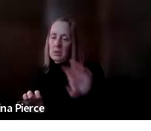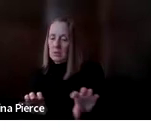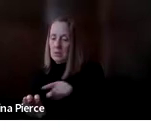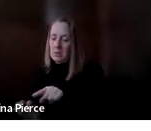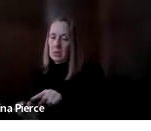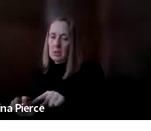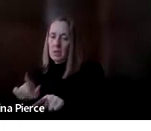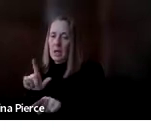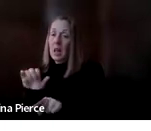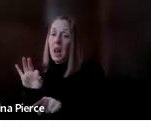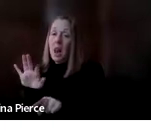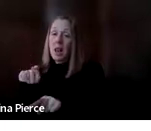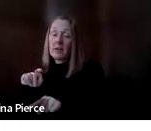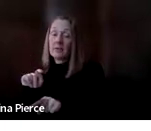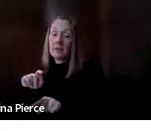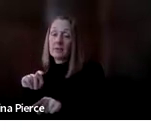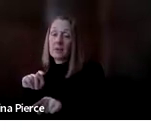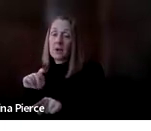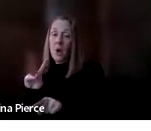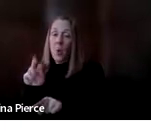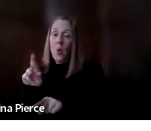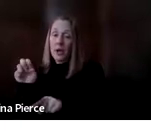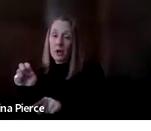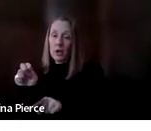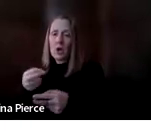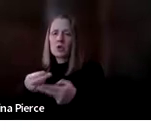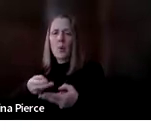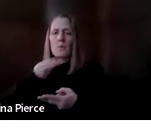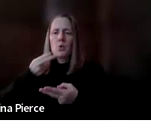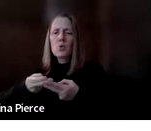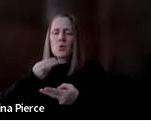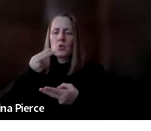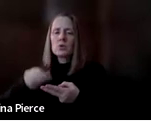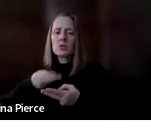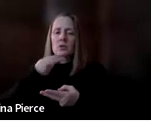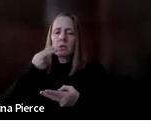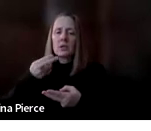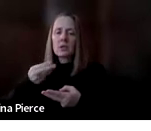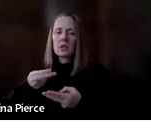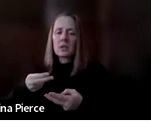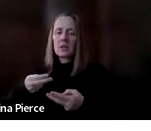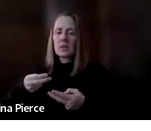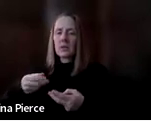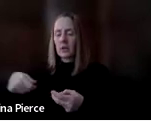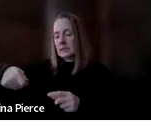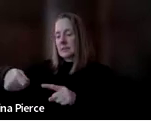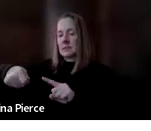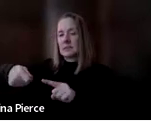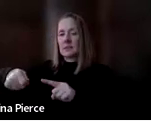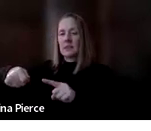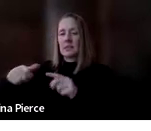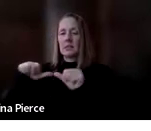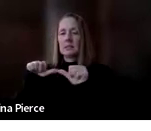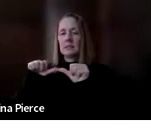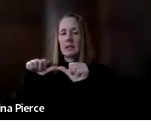lift wear which is a spoon that has um cool at in it that helps it maintain balance um for people who